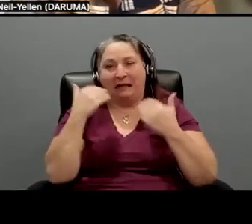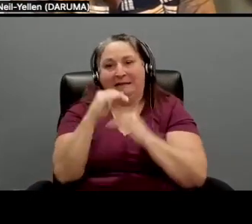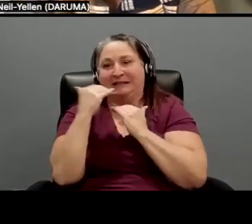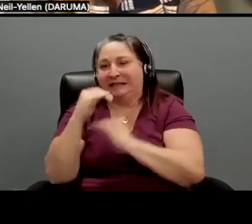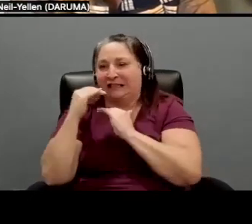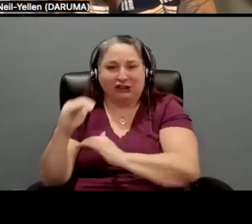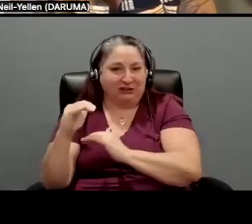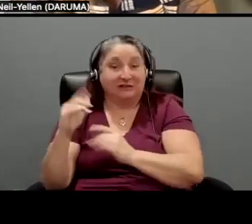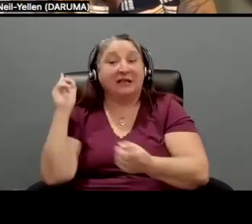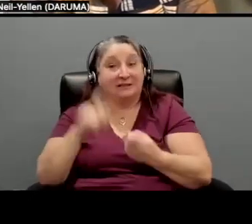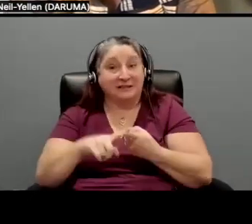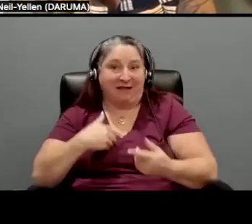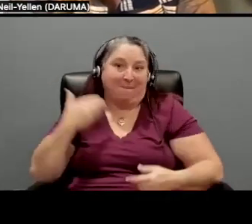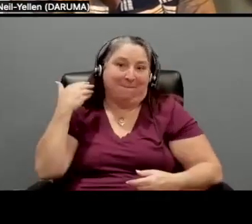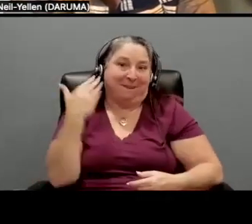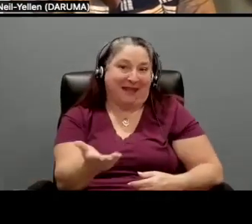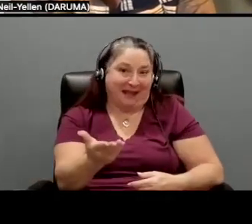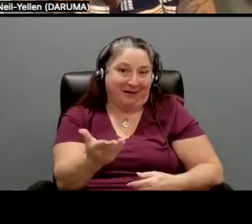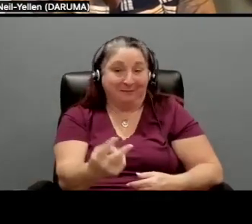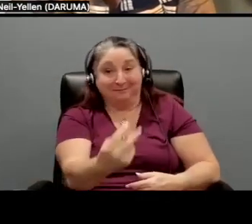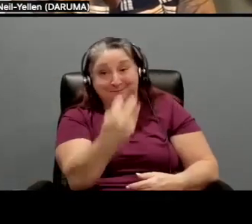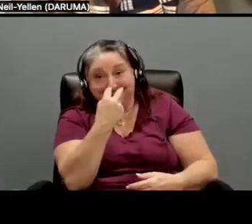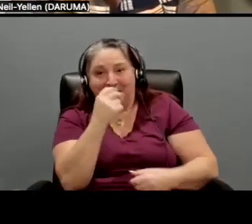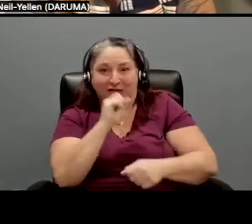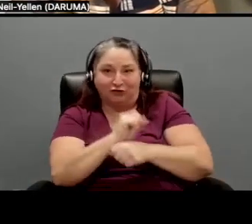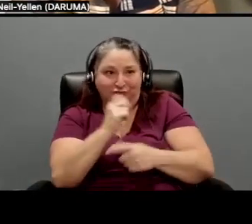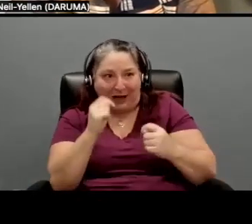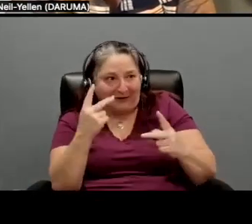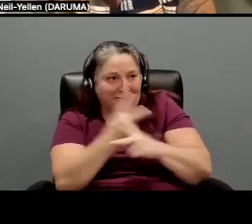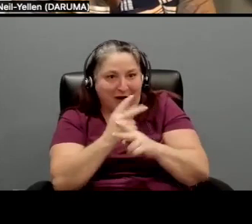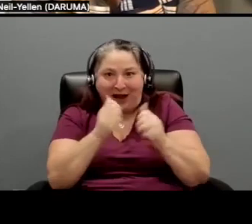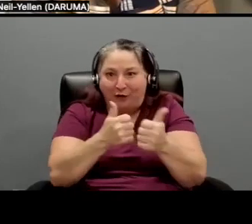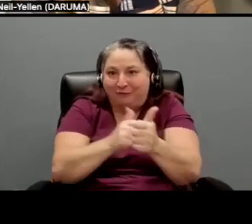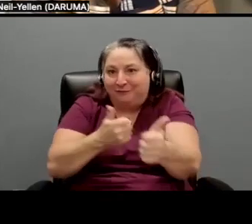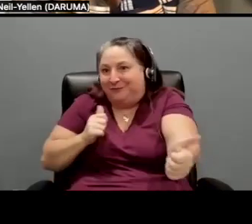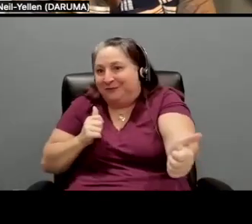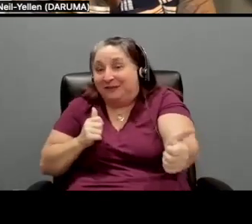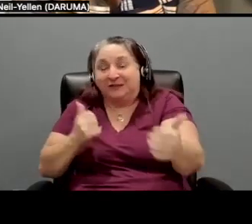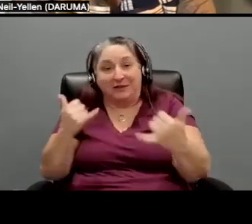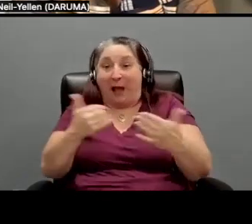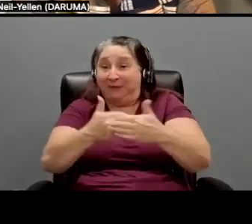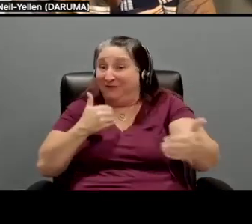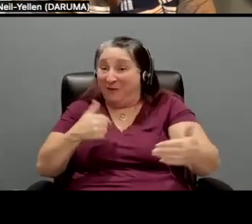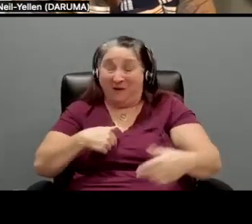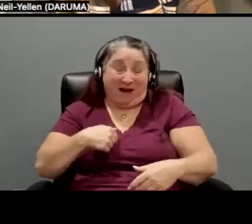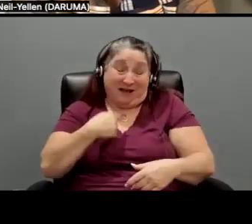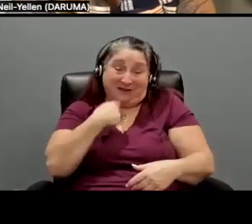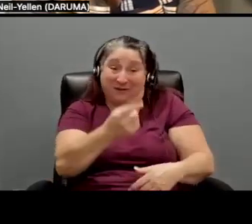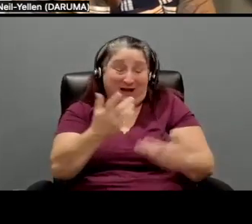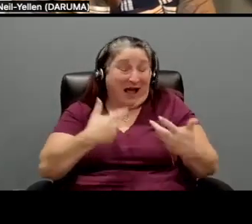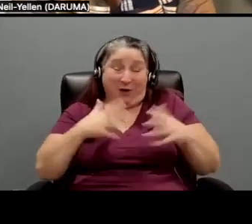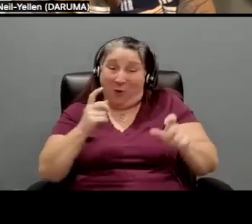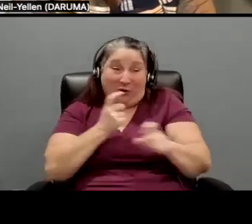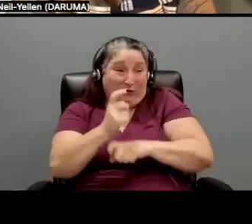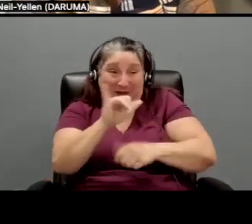until I'm there and working around it. Right. This was ahead of time. I said, I don't think, I don't want to ruin